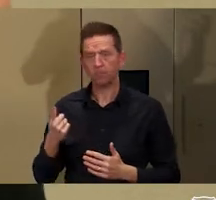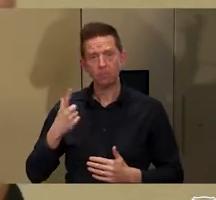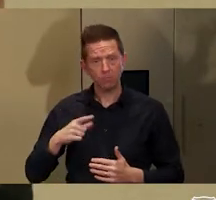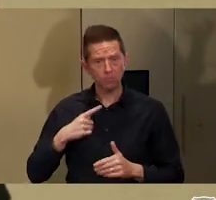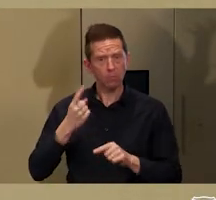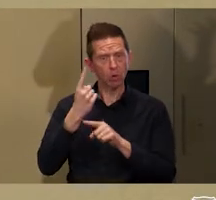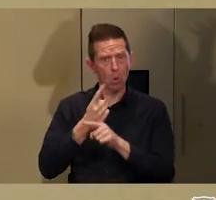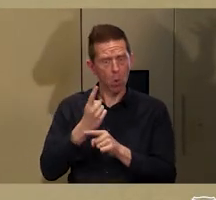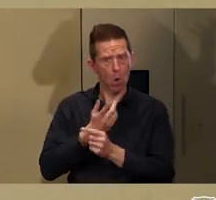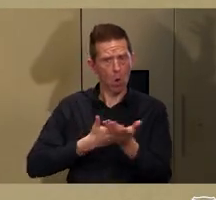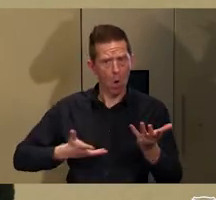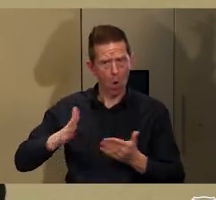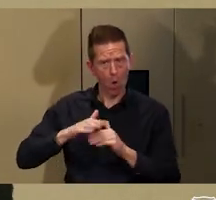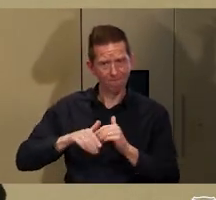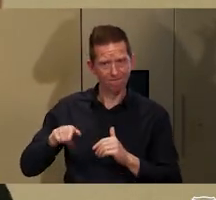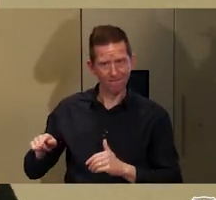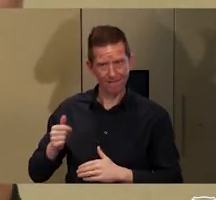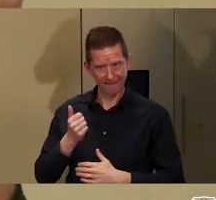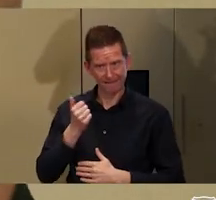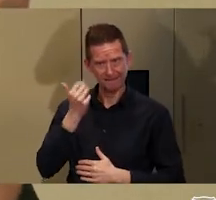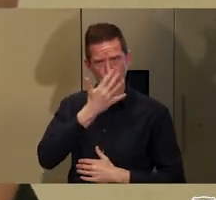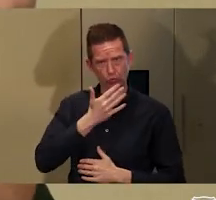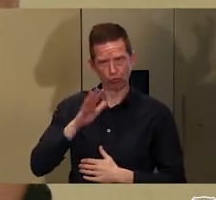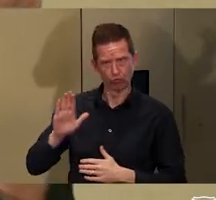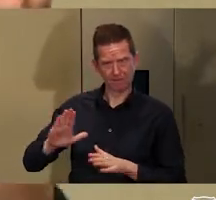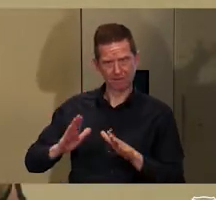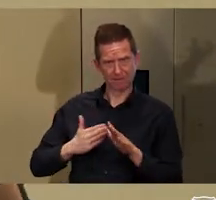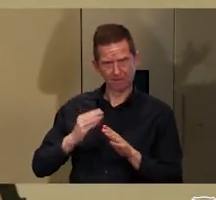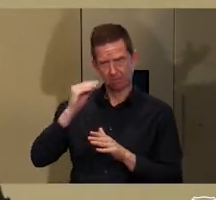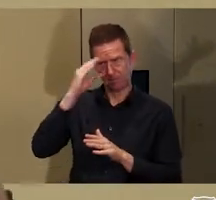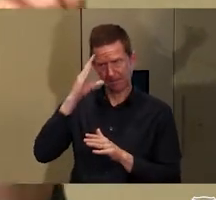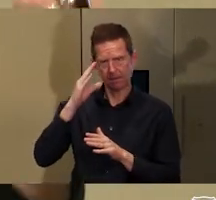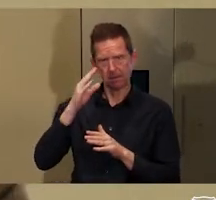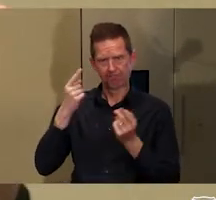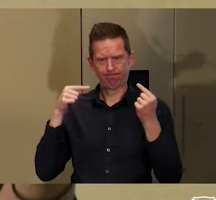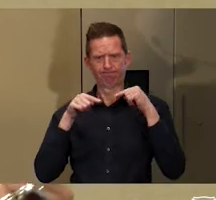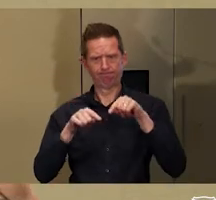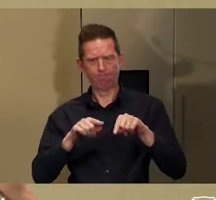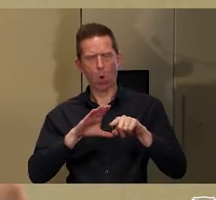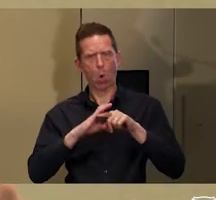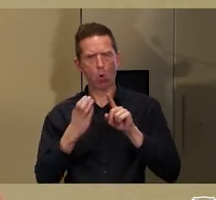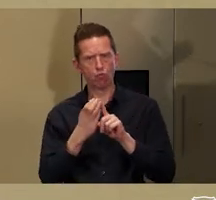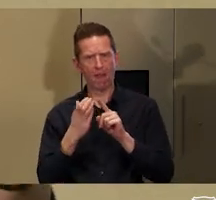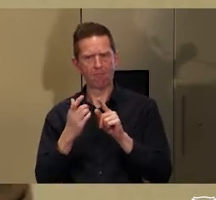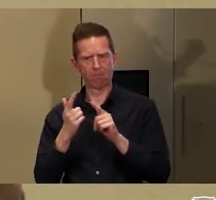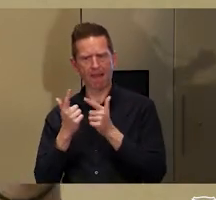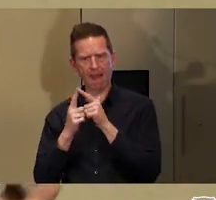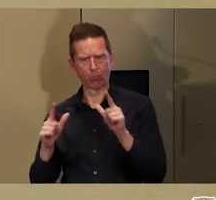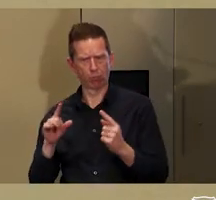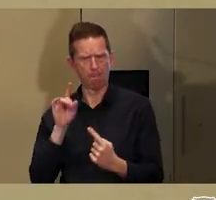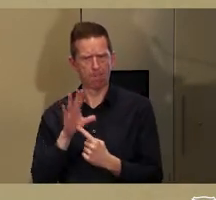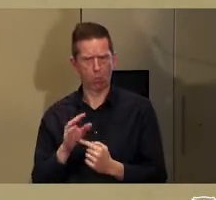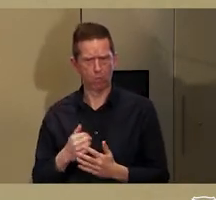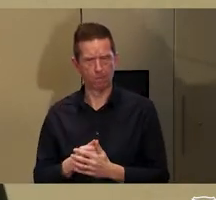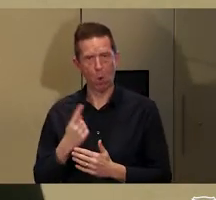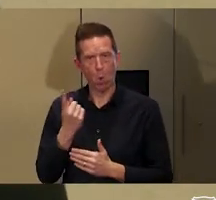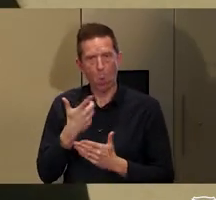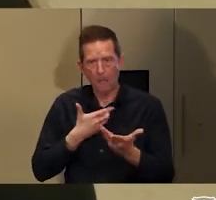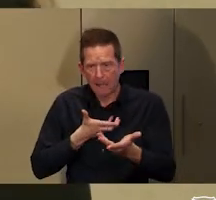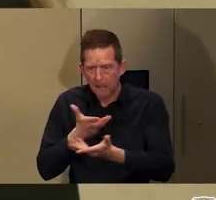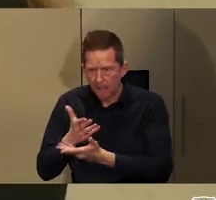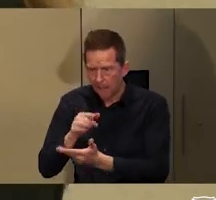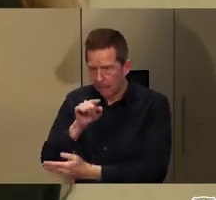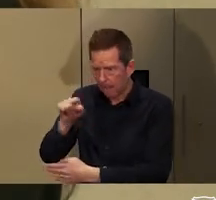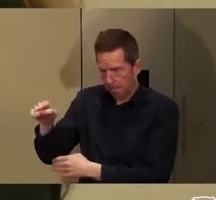done hand in hand with the discussion of Indigenous language and particularly when those knowledge holders that we might be working with or